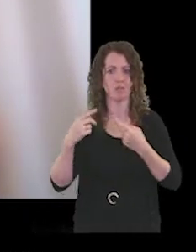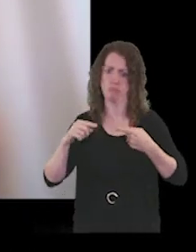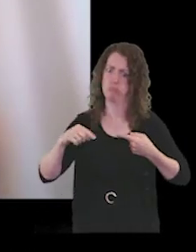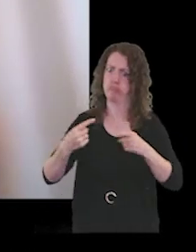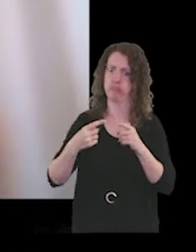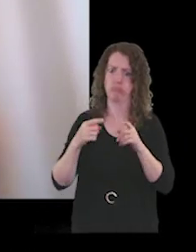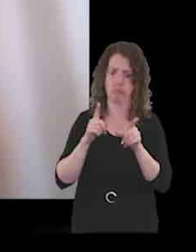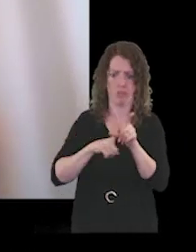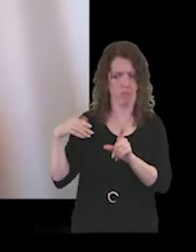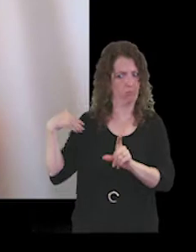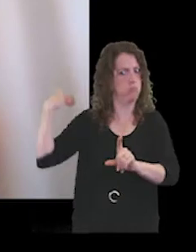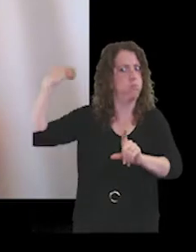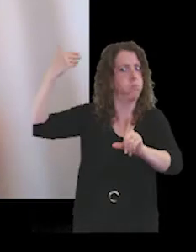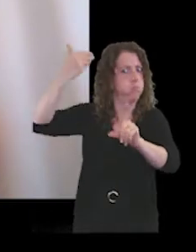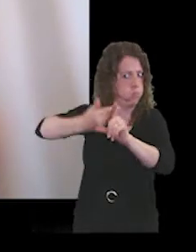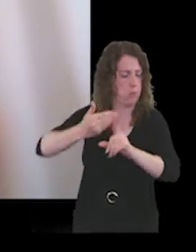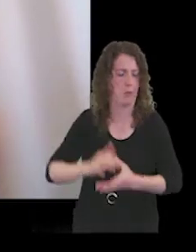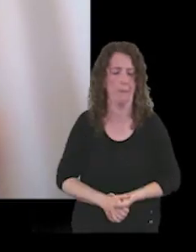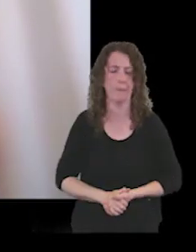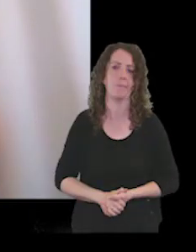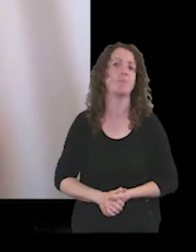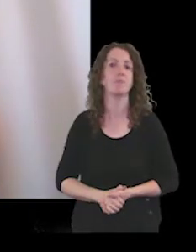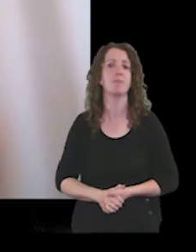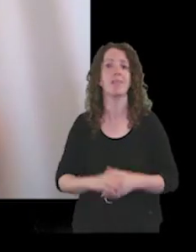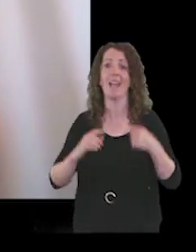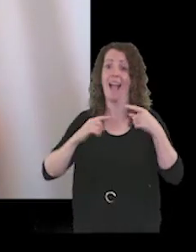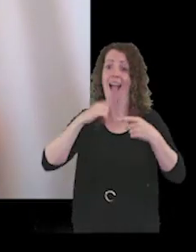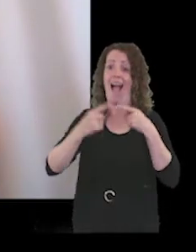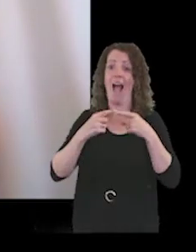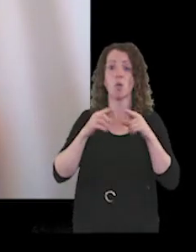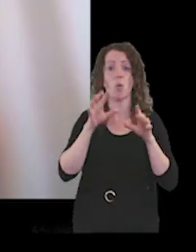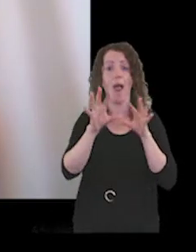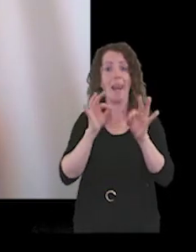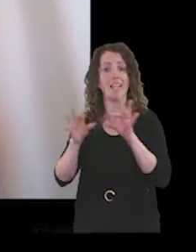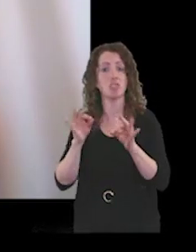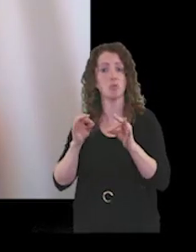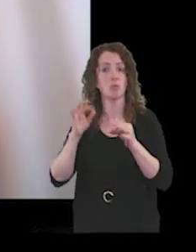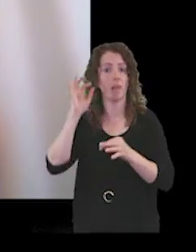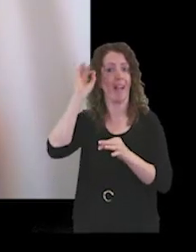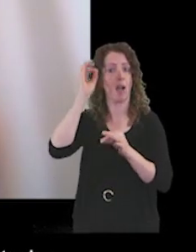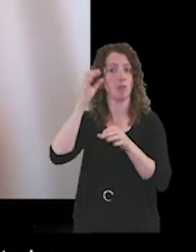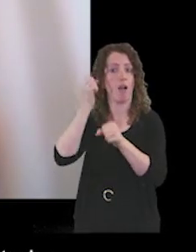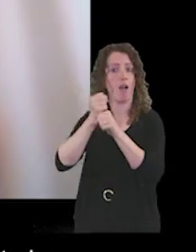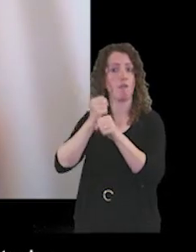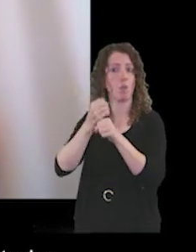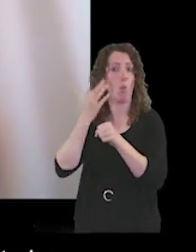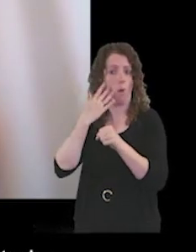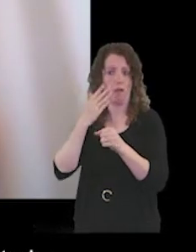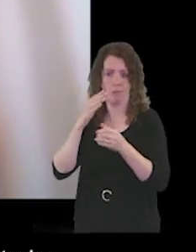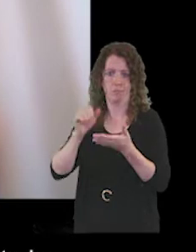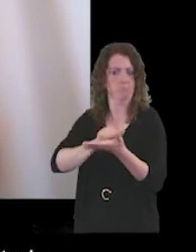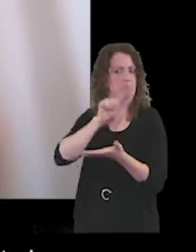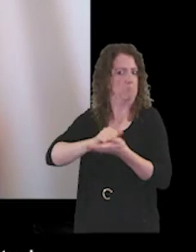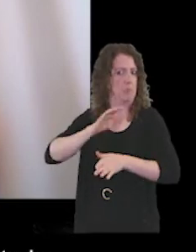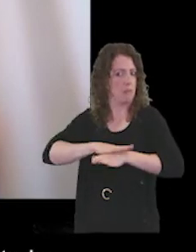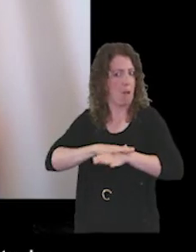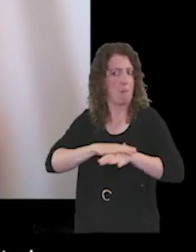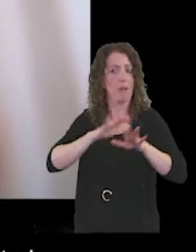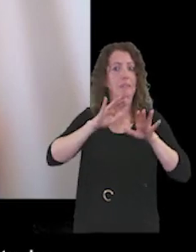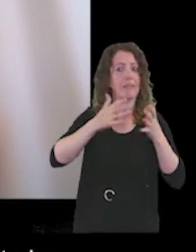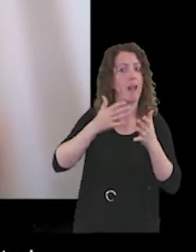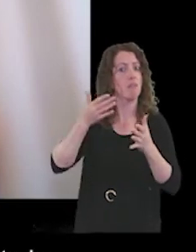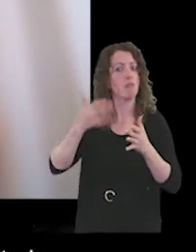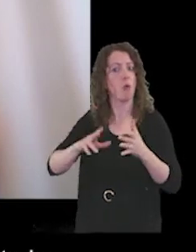year the Trust has faced. Annual elections to the Council of Governors were held on schedule and 10 of the 12